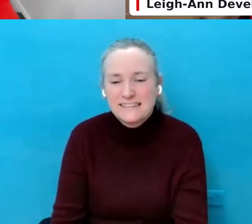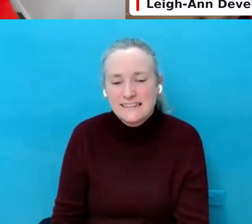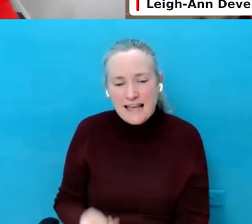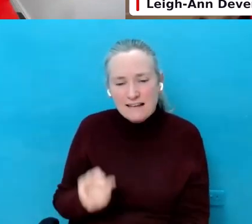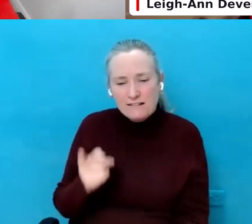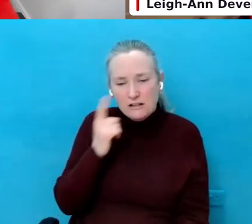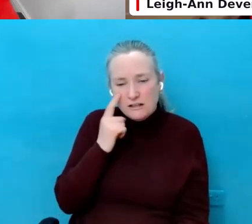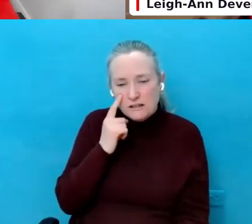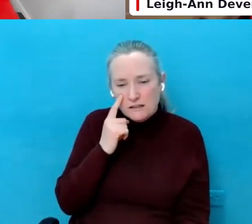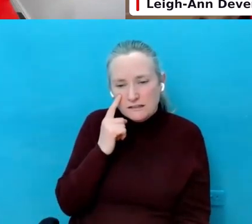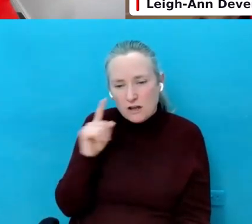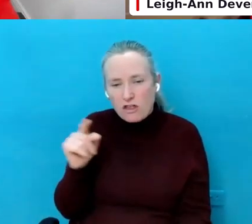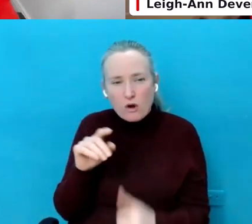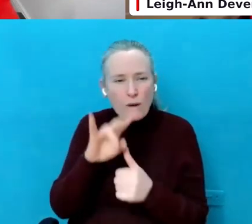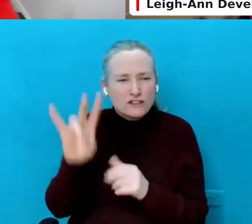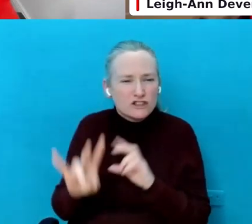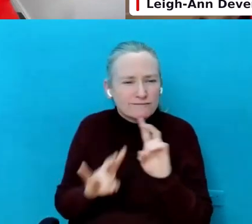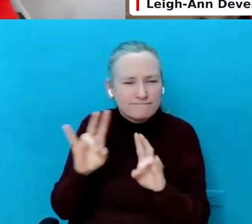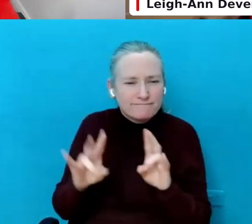Okay, we've gone through YouTube.